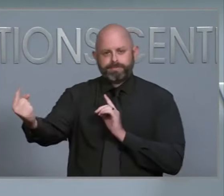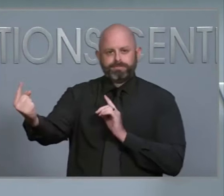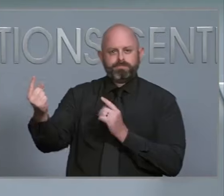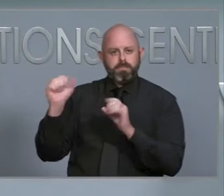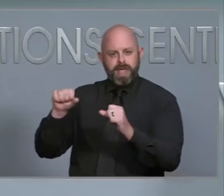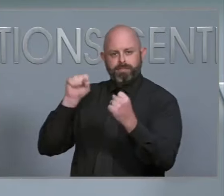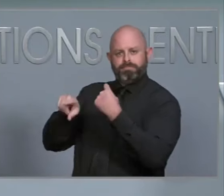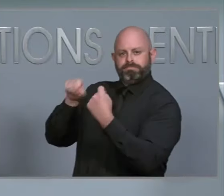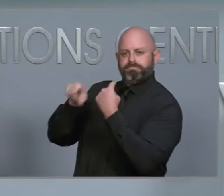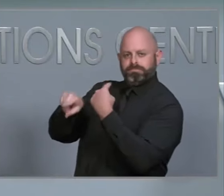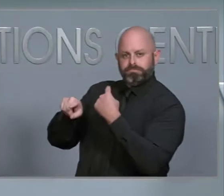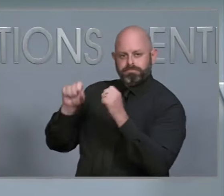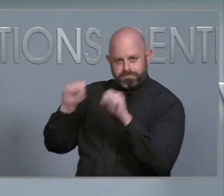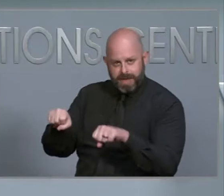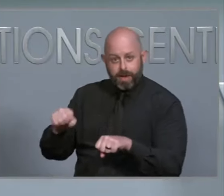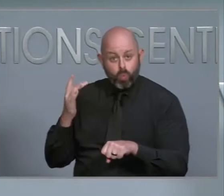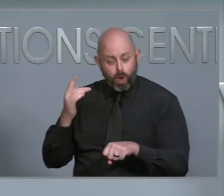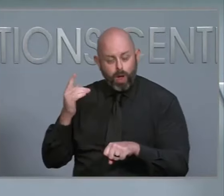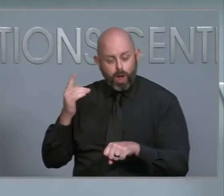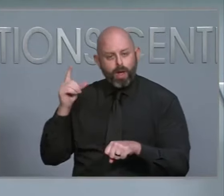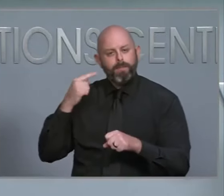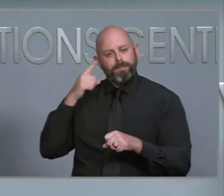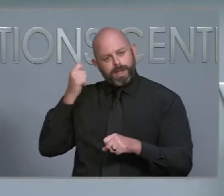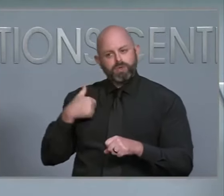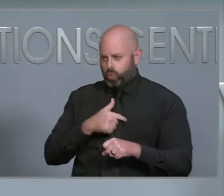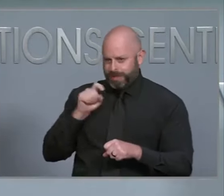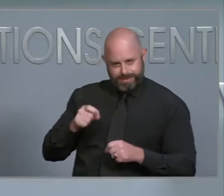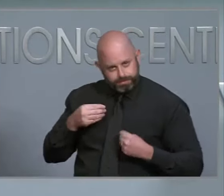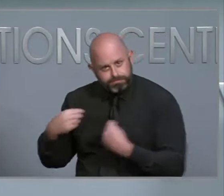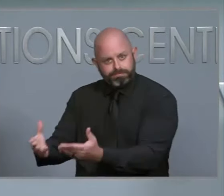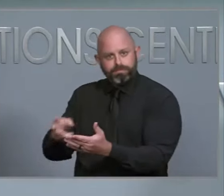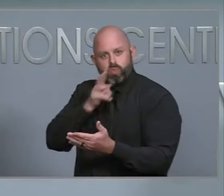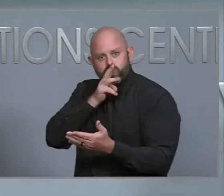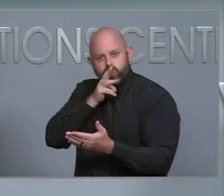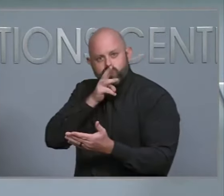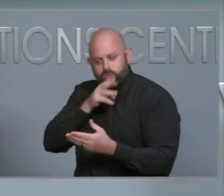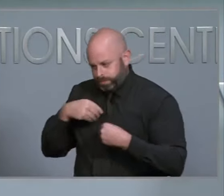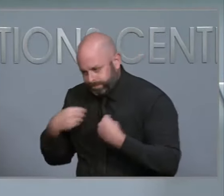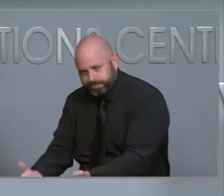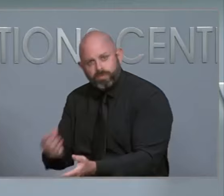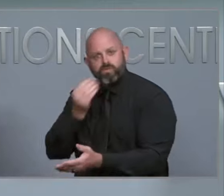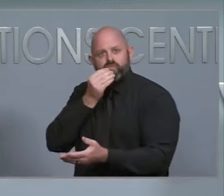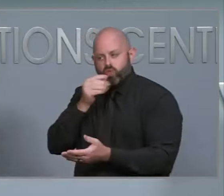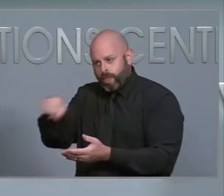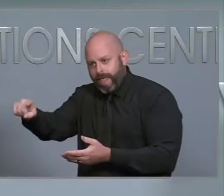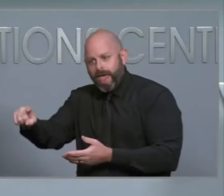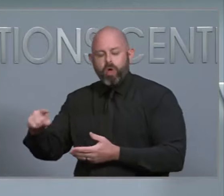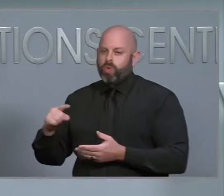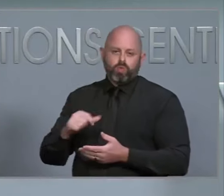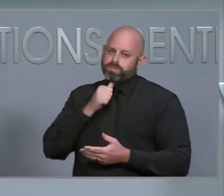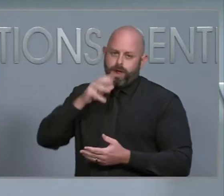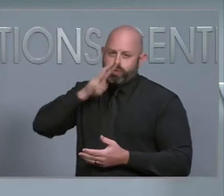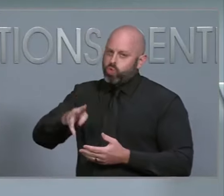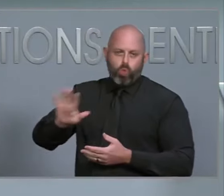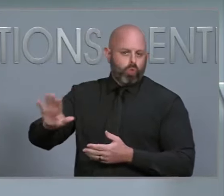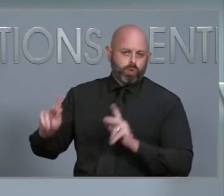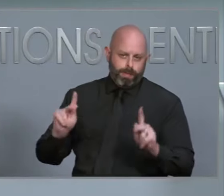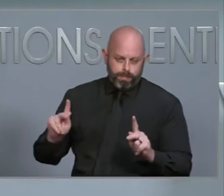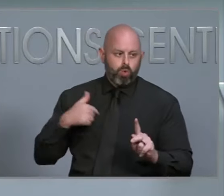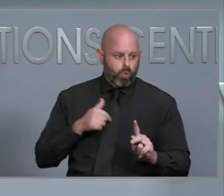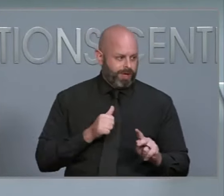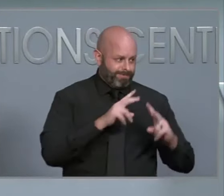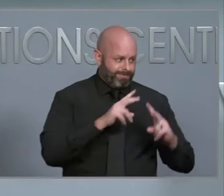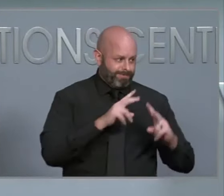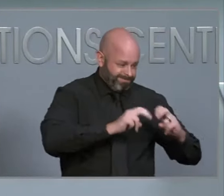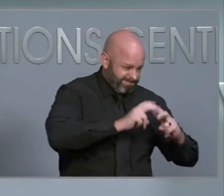water that they need to. So that'll also be a priority as we continue to work our way through all the damage and find find these other